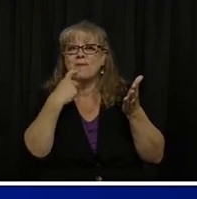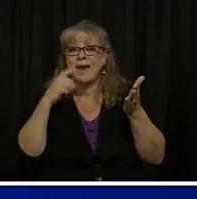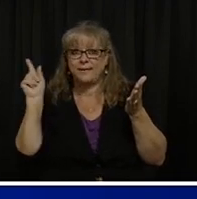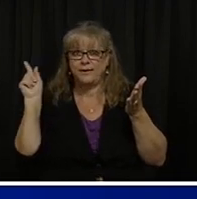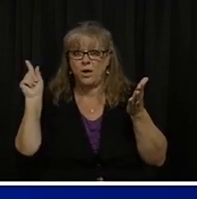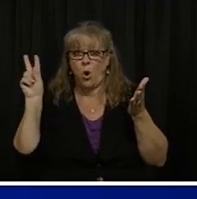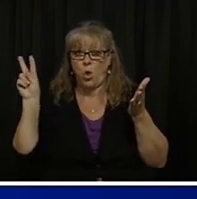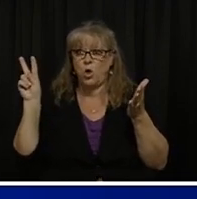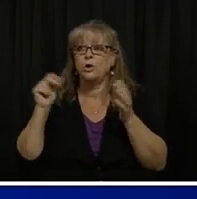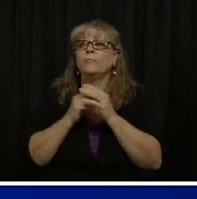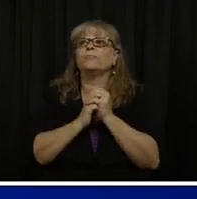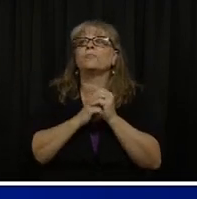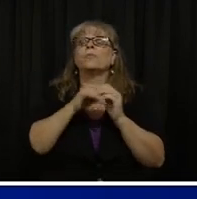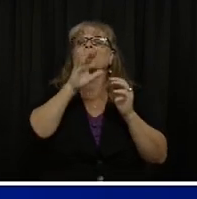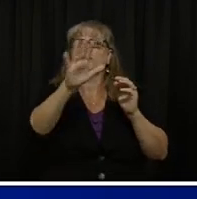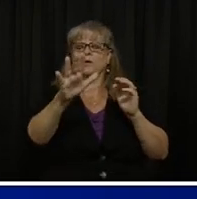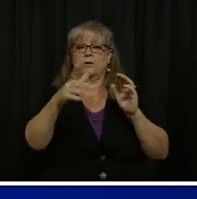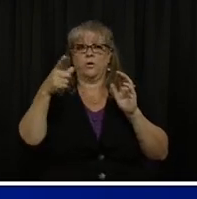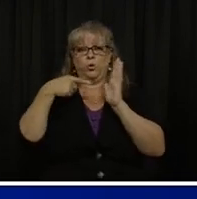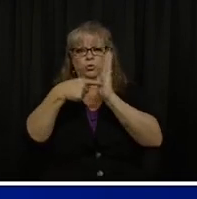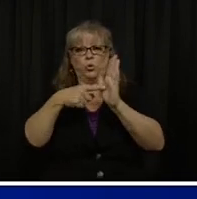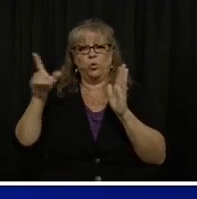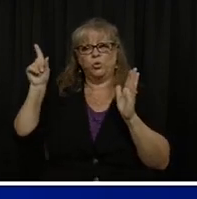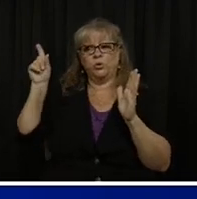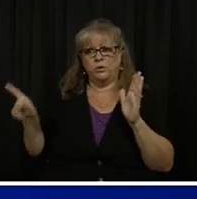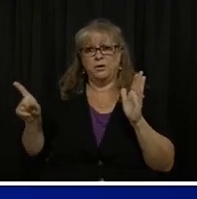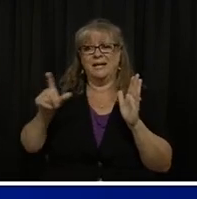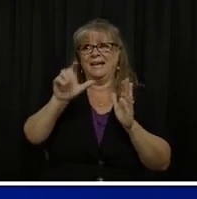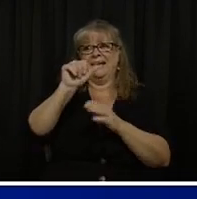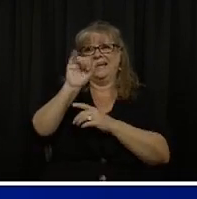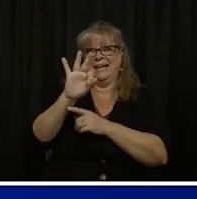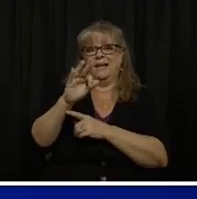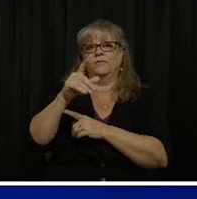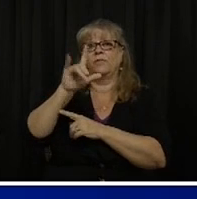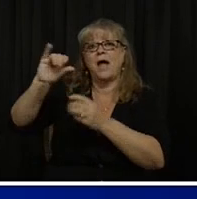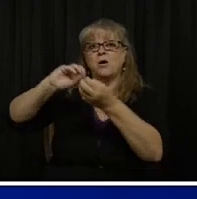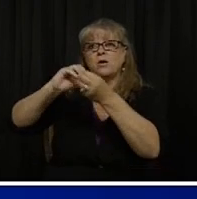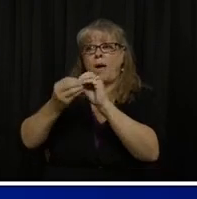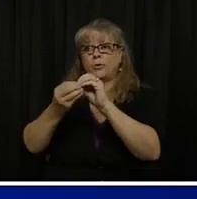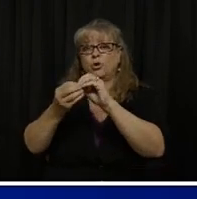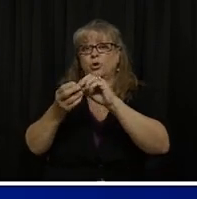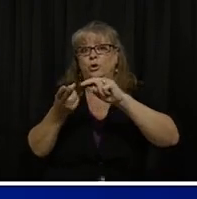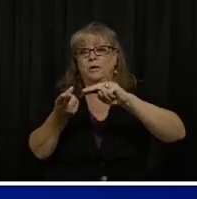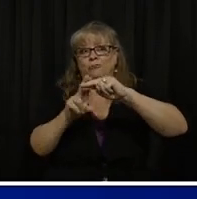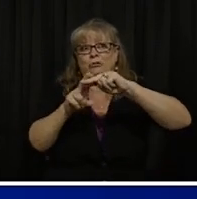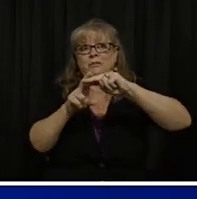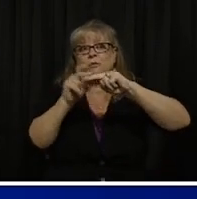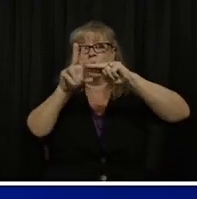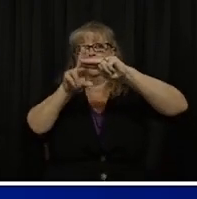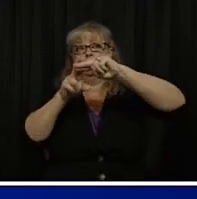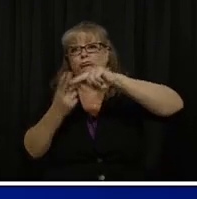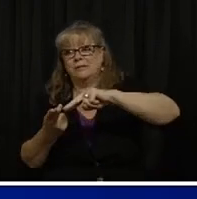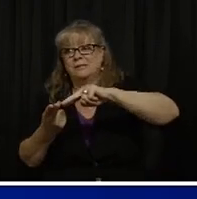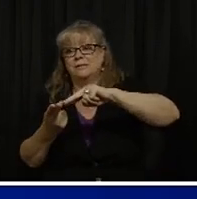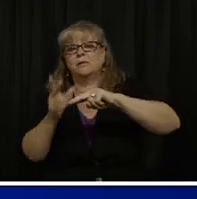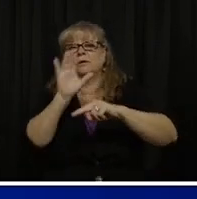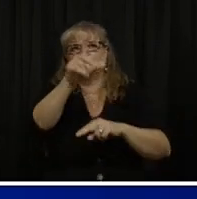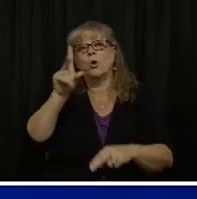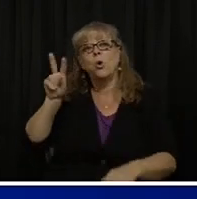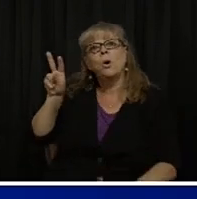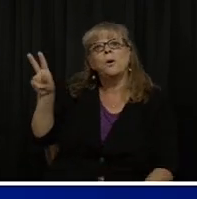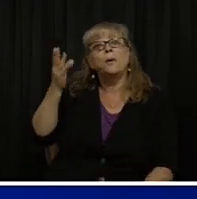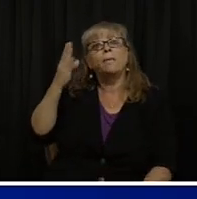of whether or not cases have increased or decreased from week to week. So the bars that you see in blue represent